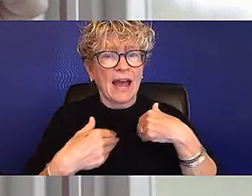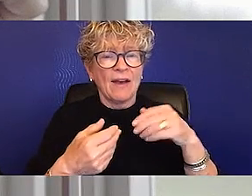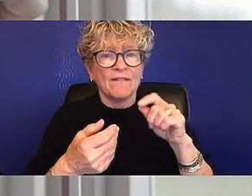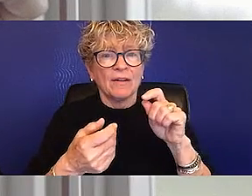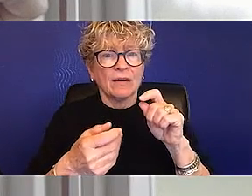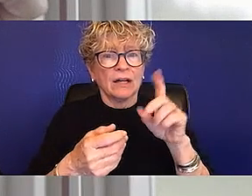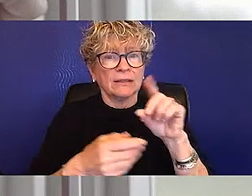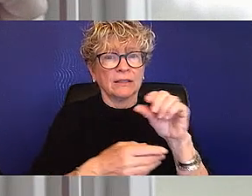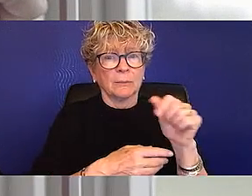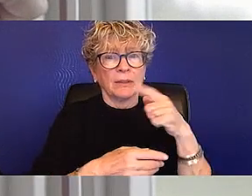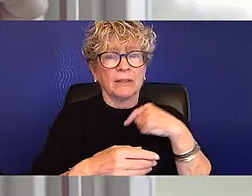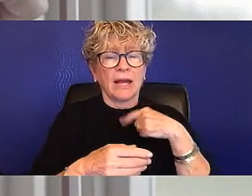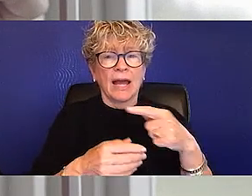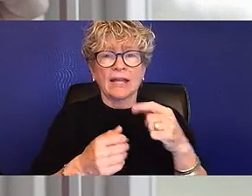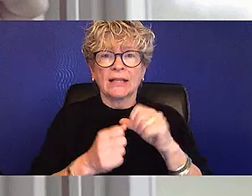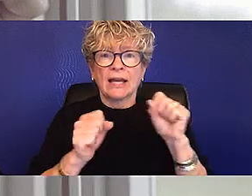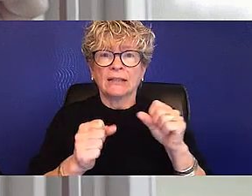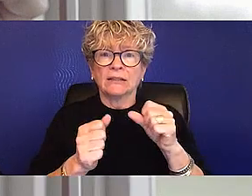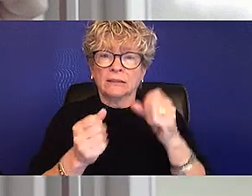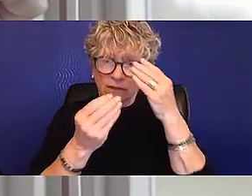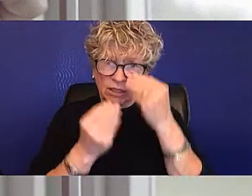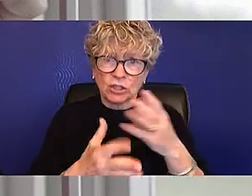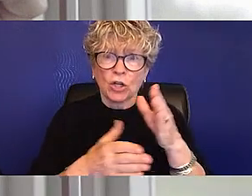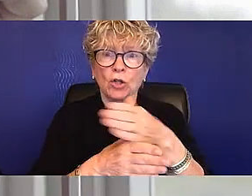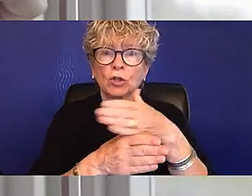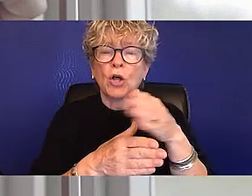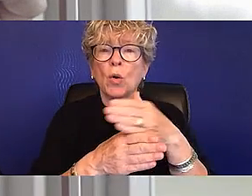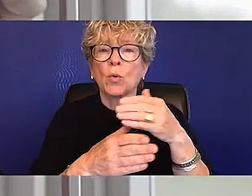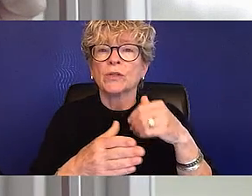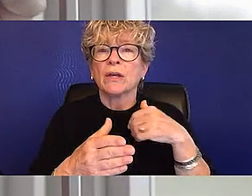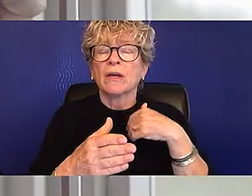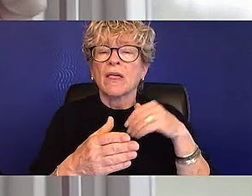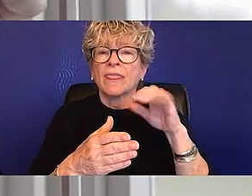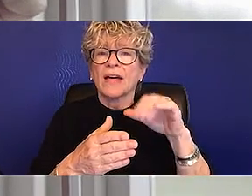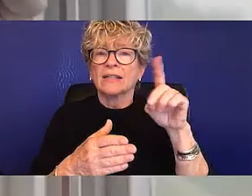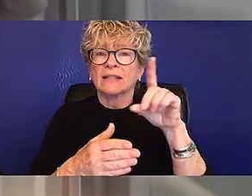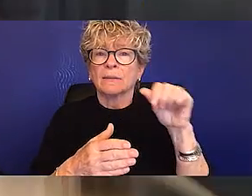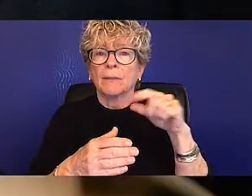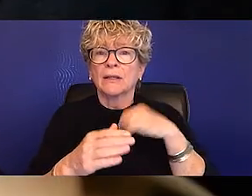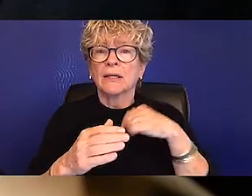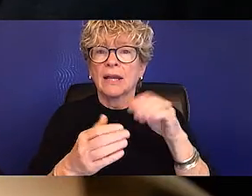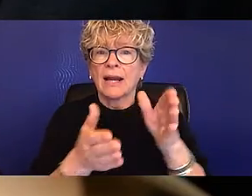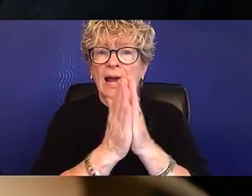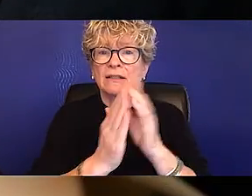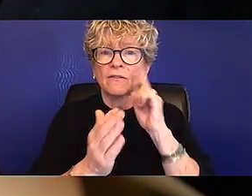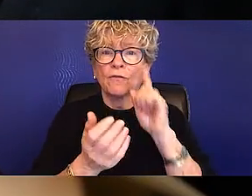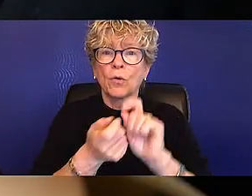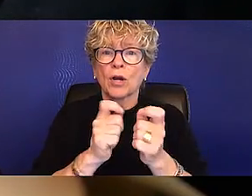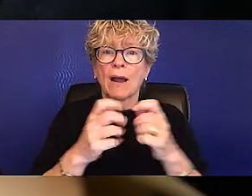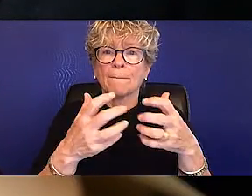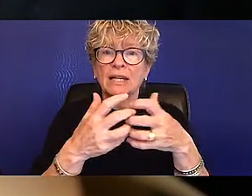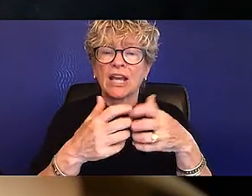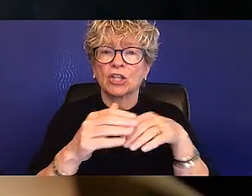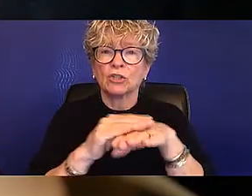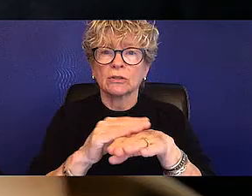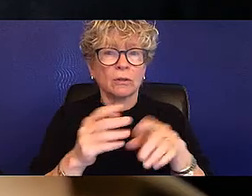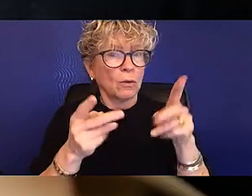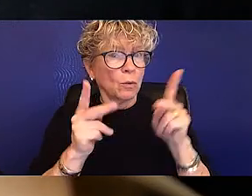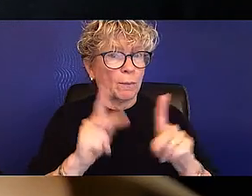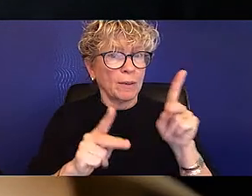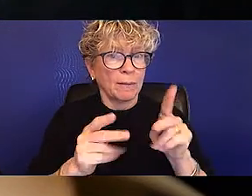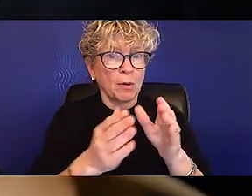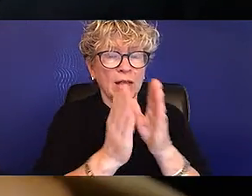and request reasonable accommodations related to their disability at any time. When employees request